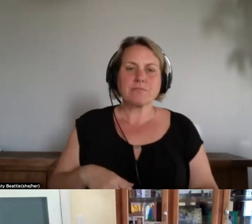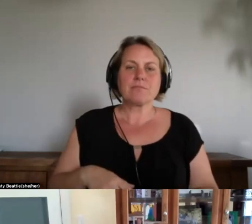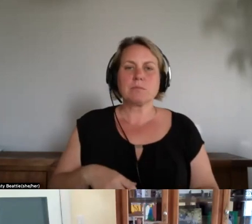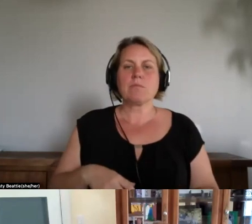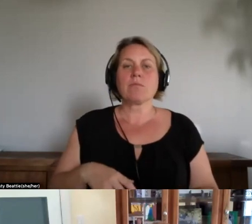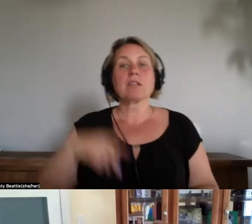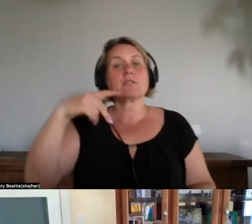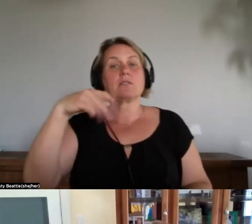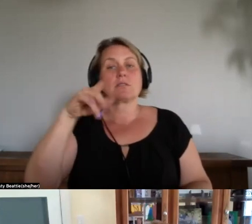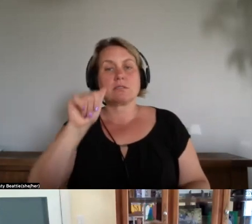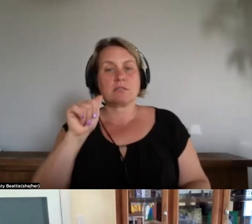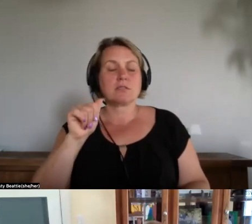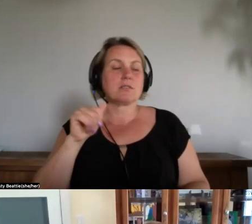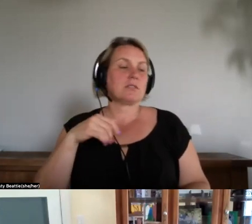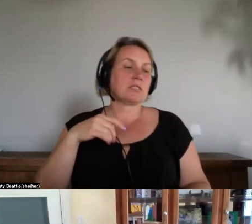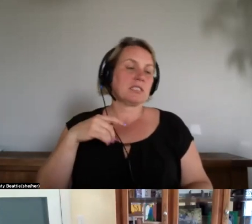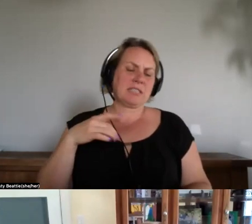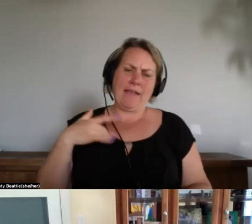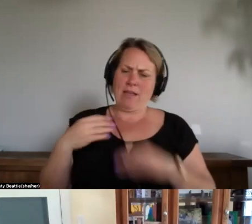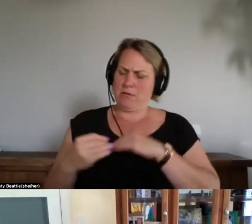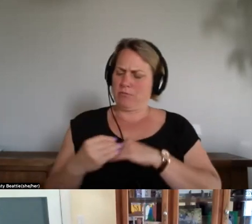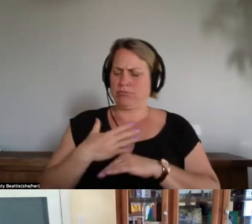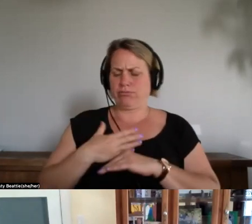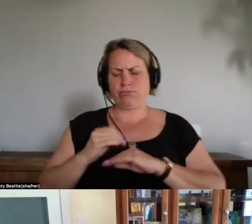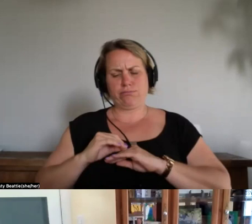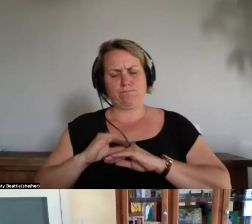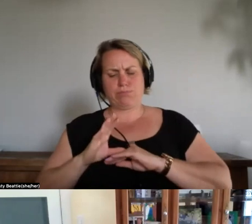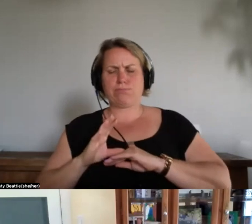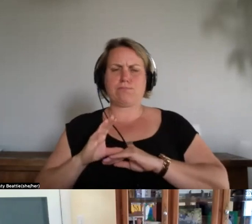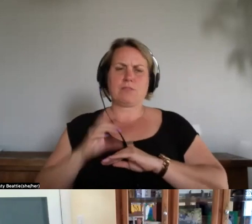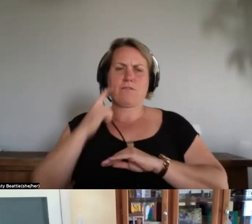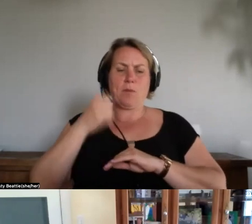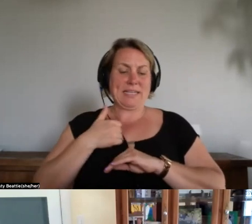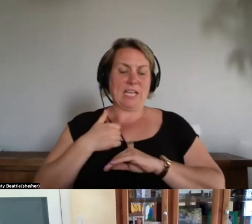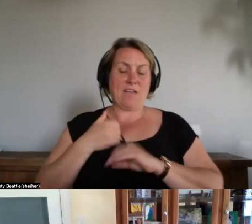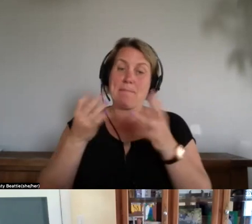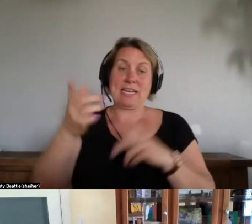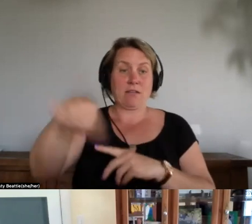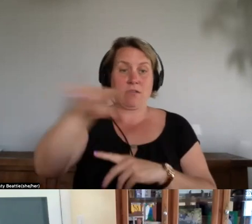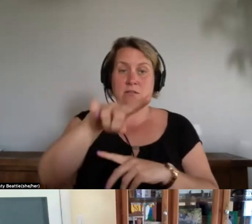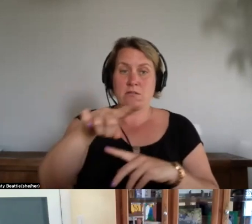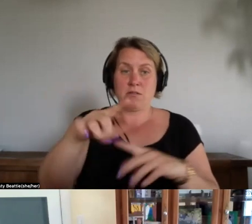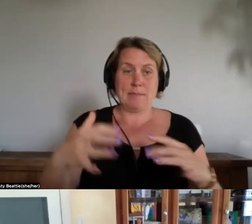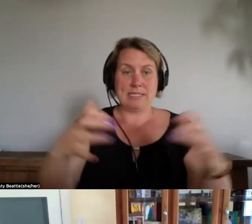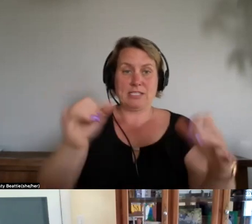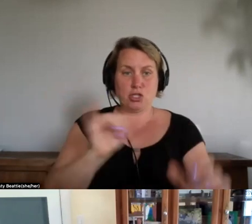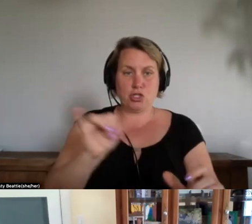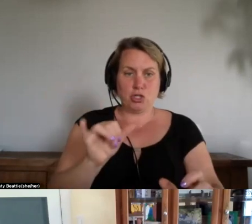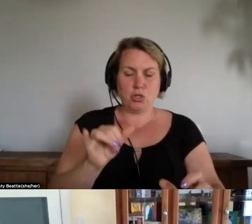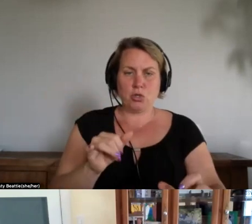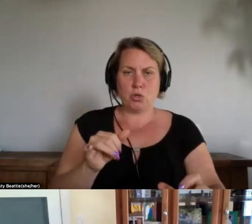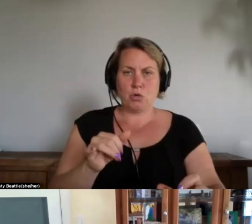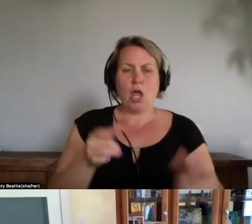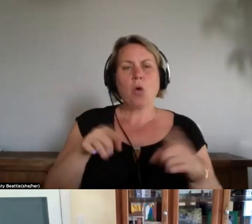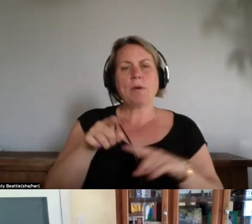um for myself and obviously for many of our participants was when you talked about making it right for